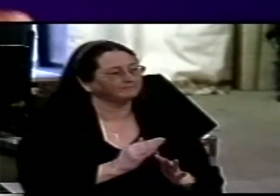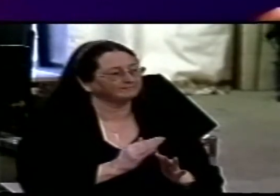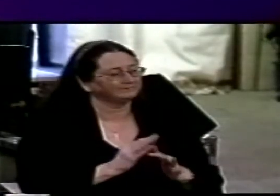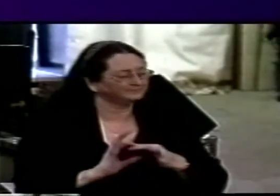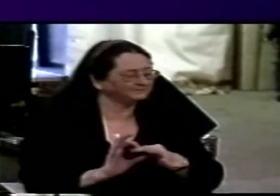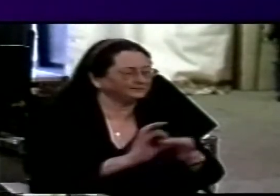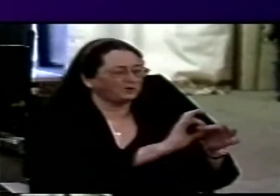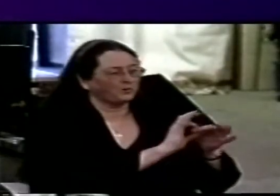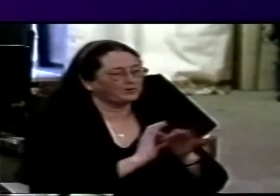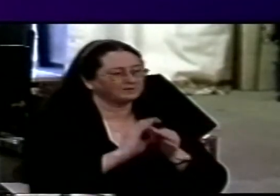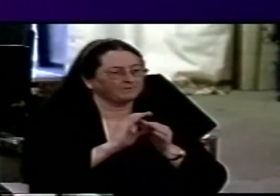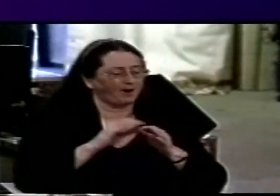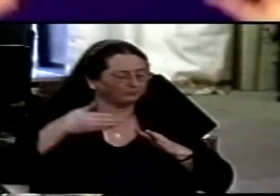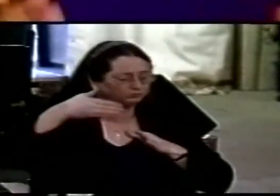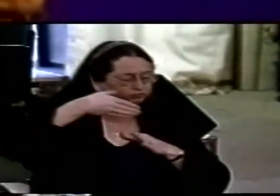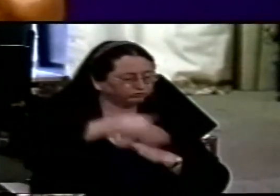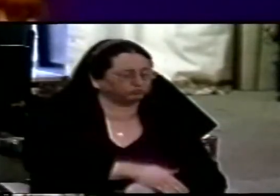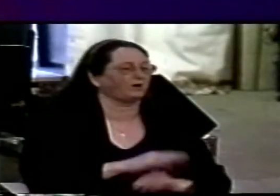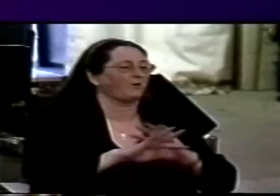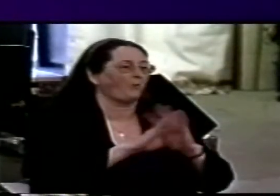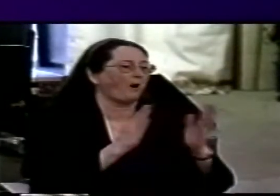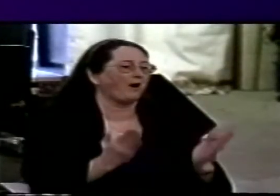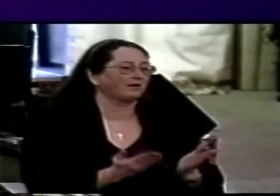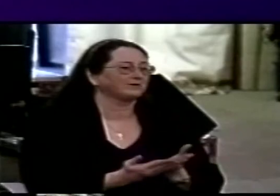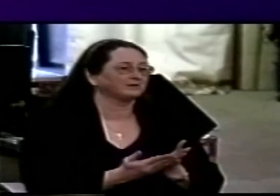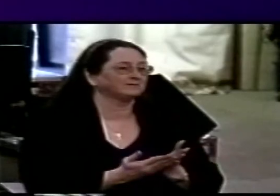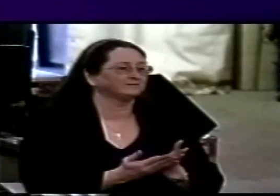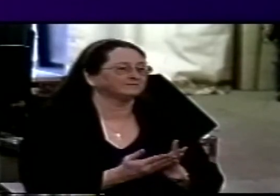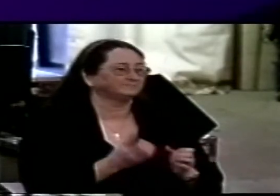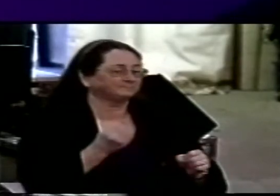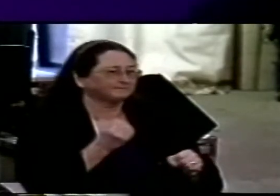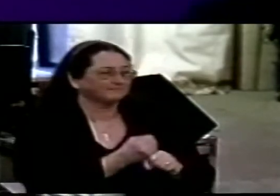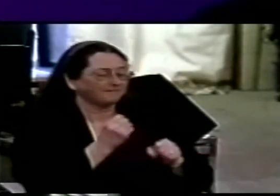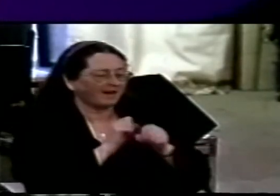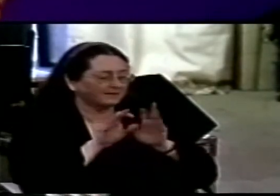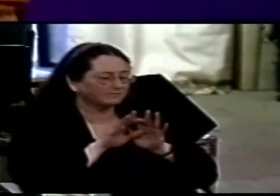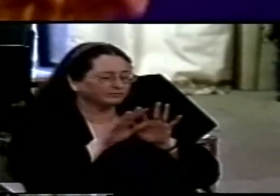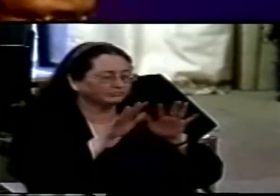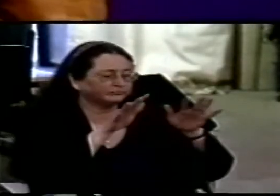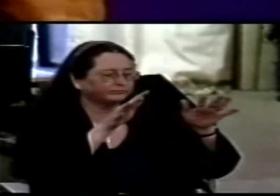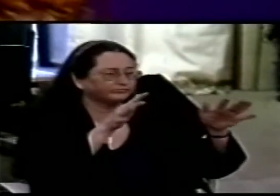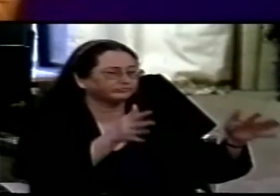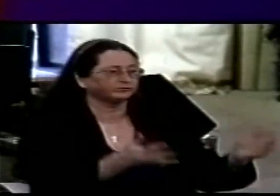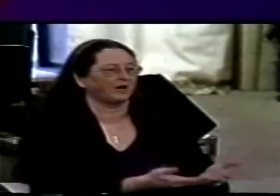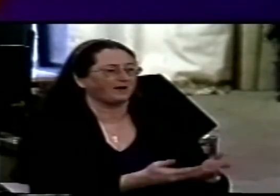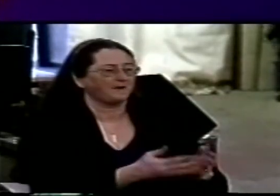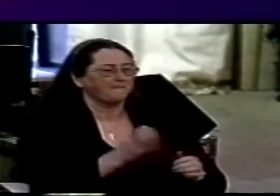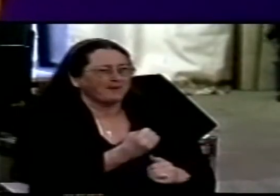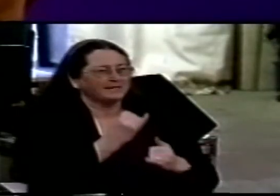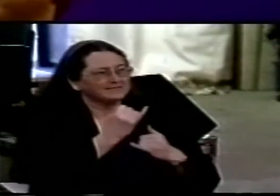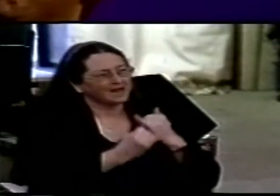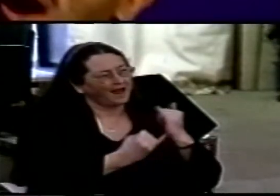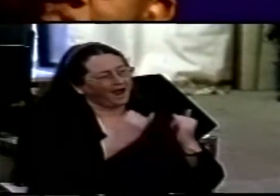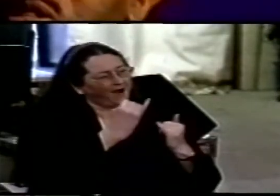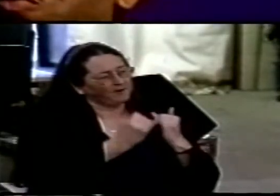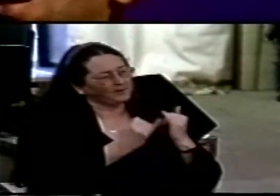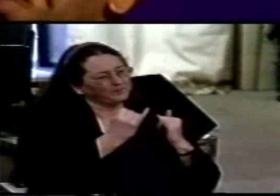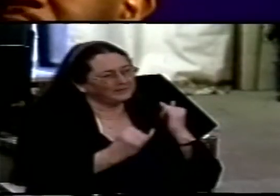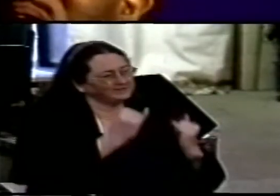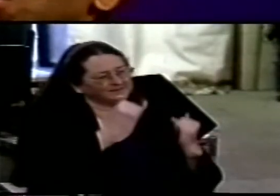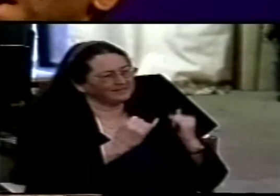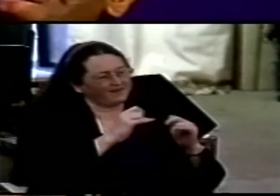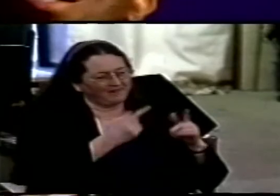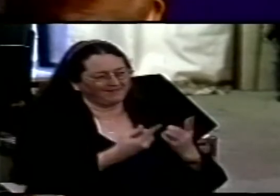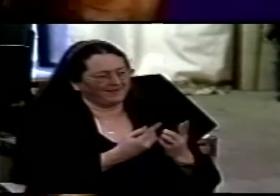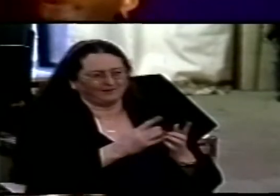about a mission for the world it does something to the cause of missions it puts our arguments in secondary place it puts the purpose for